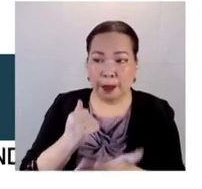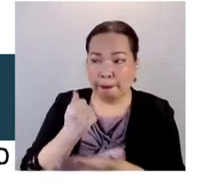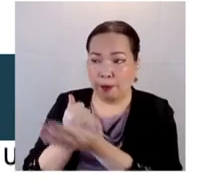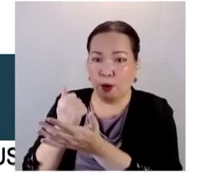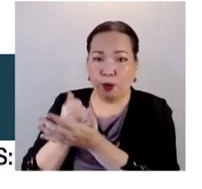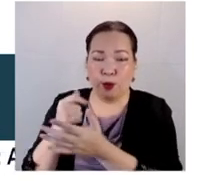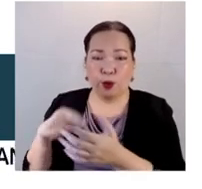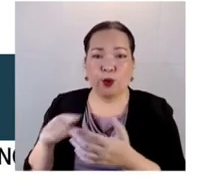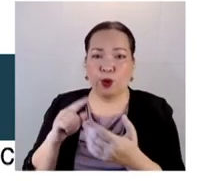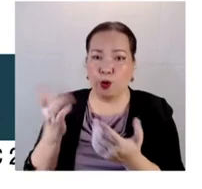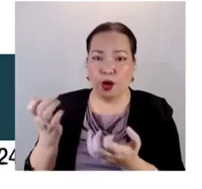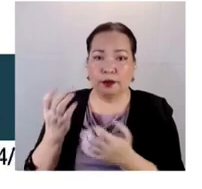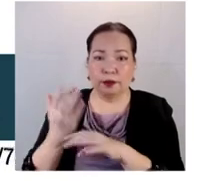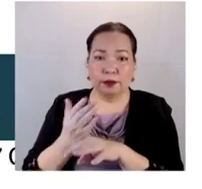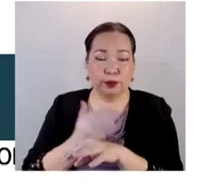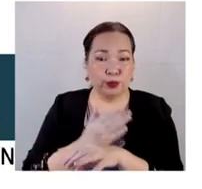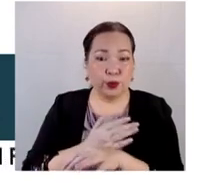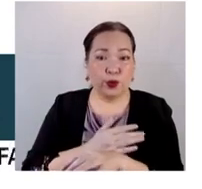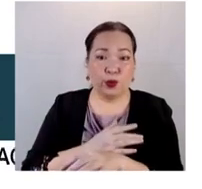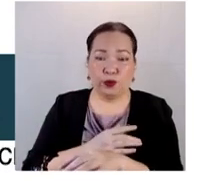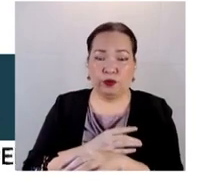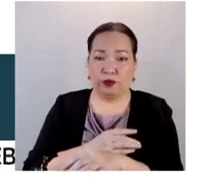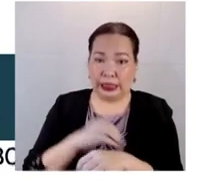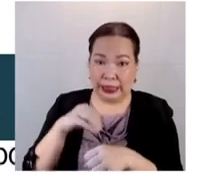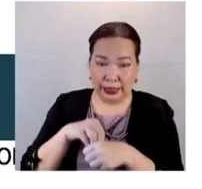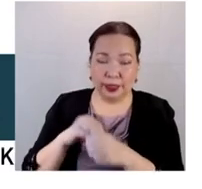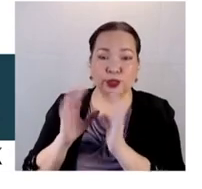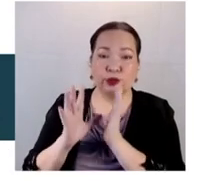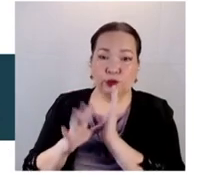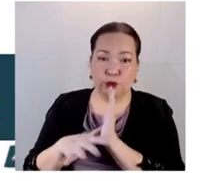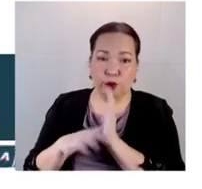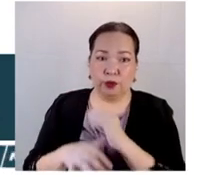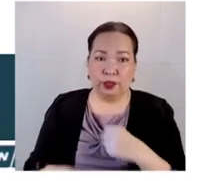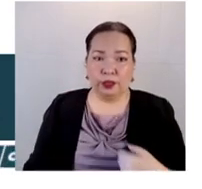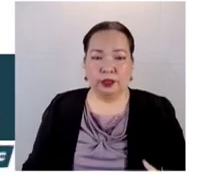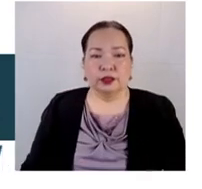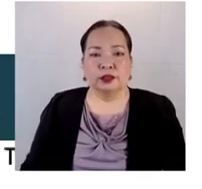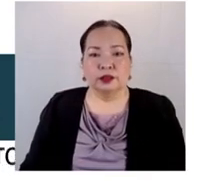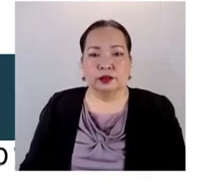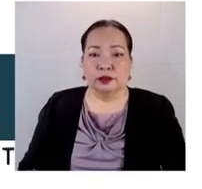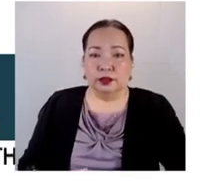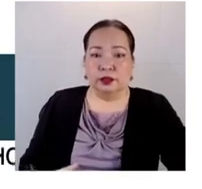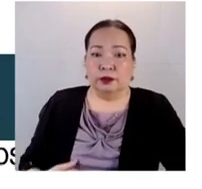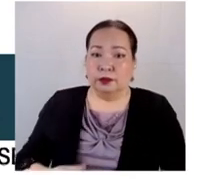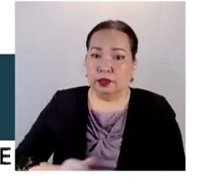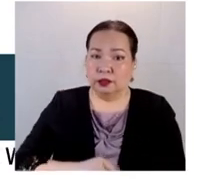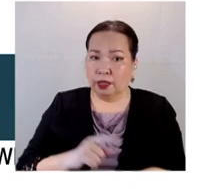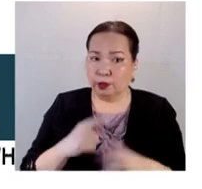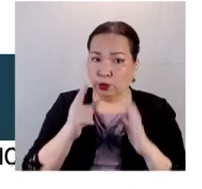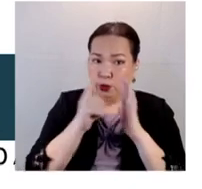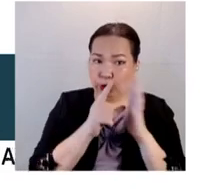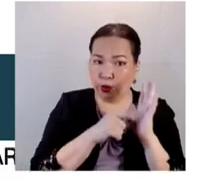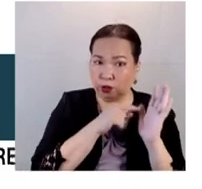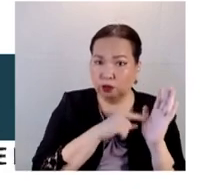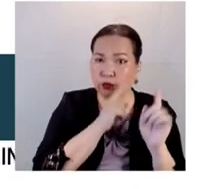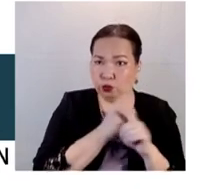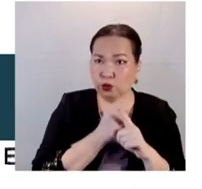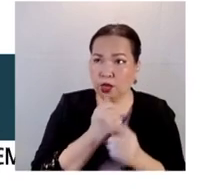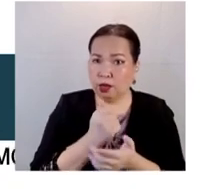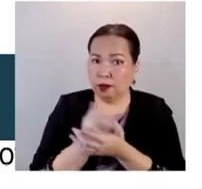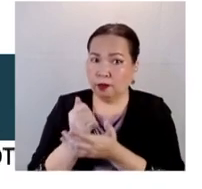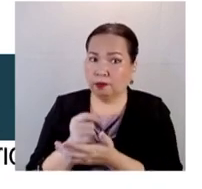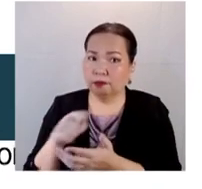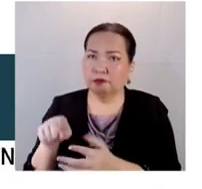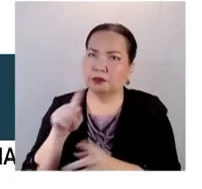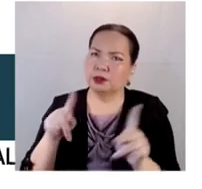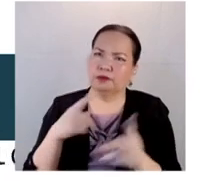reforms that you want to happen within the Commission. But will these pieces of legislation actually address the lack of trust the